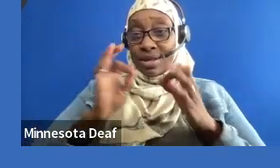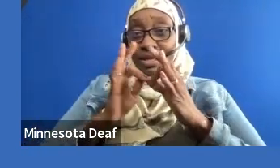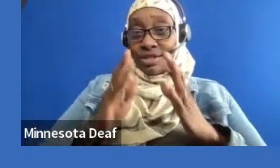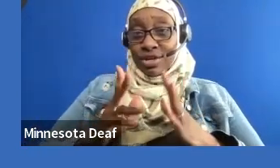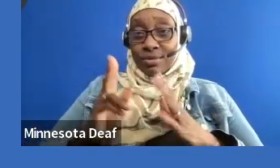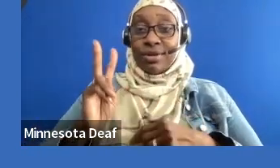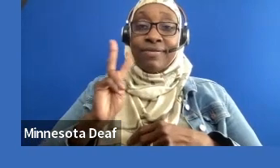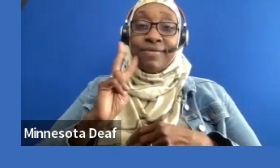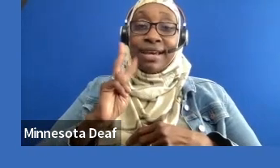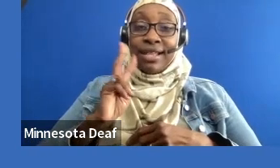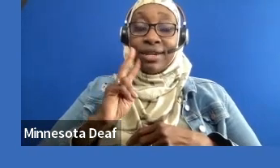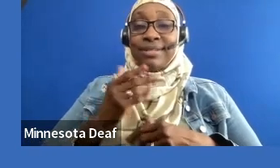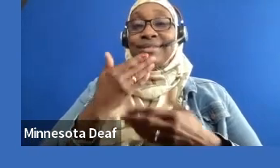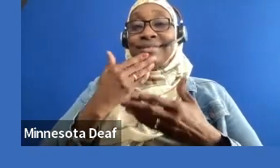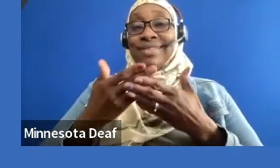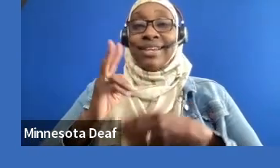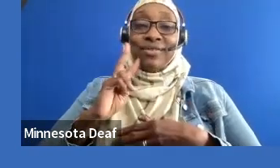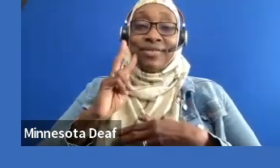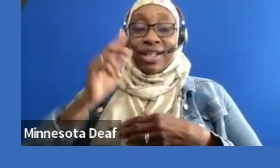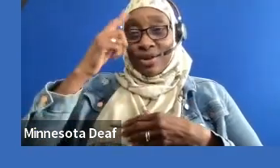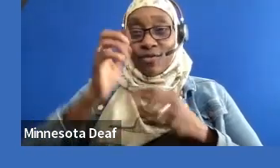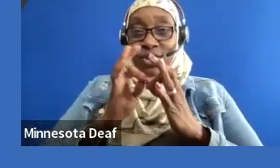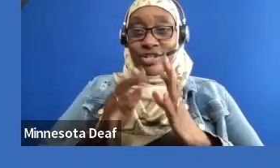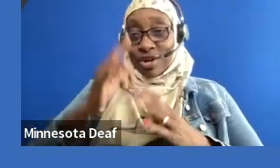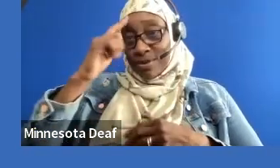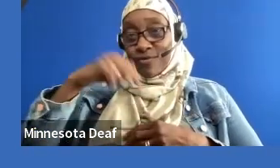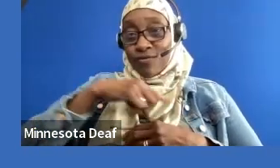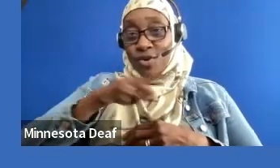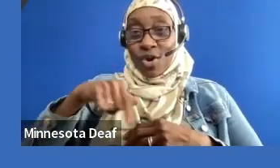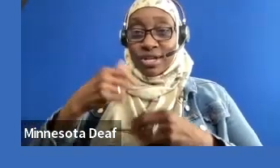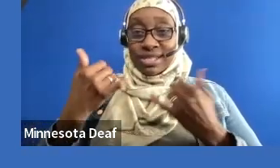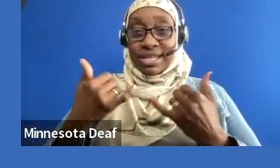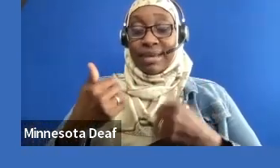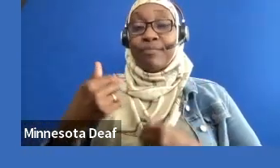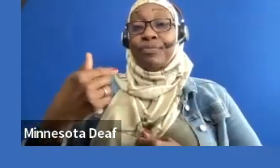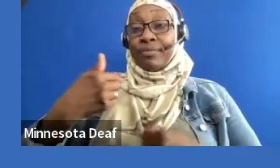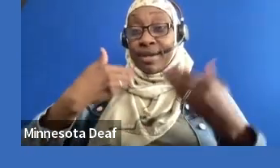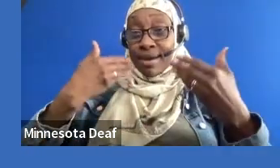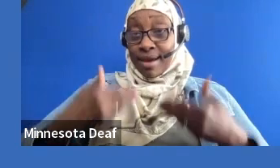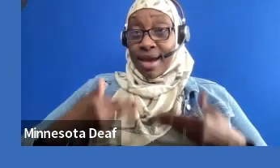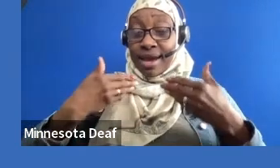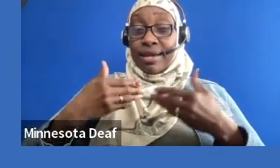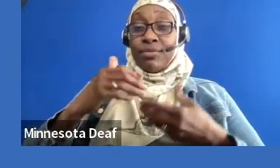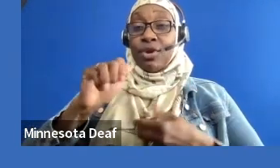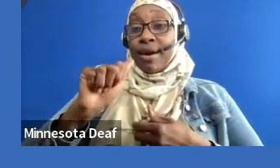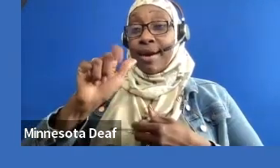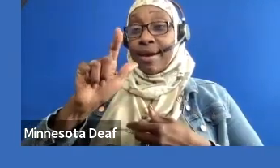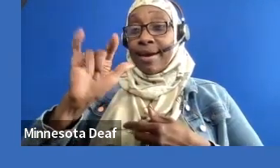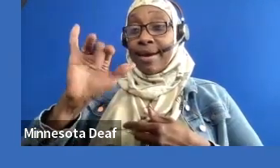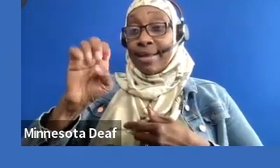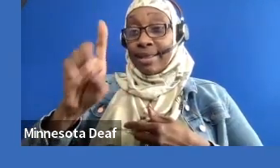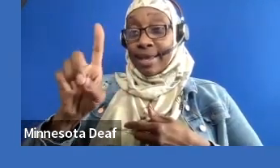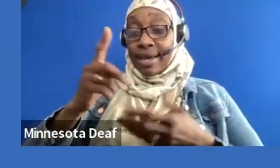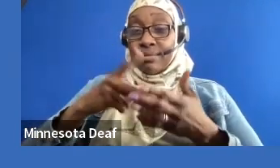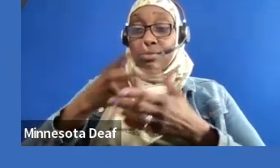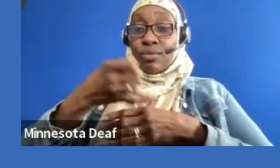Valerie, for assisting us today. I am your allied project manager signing in for today. And if you need any assistance, please let